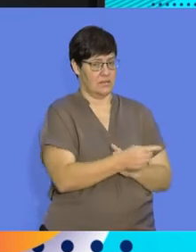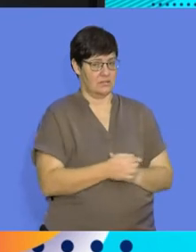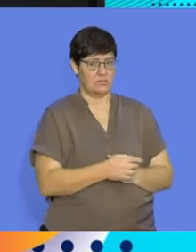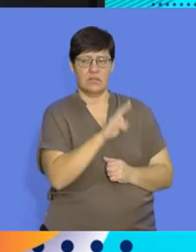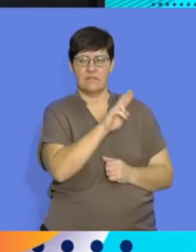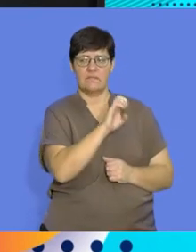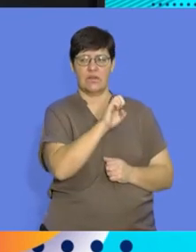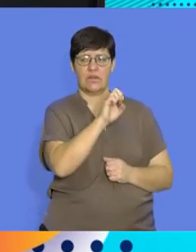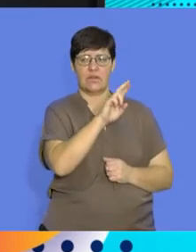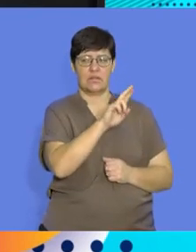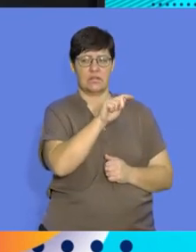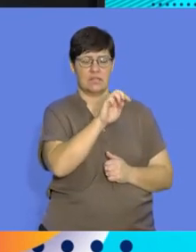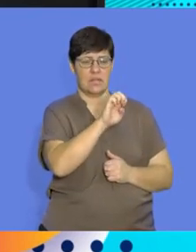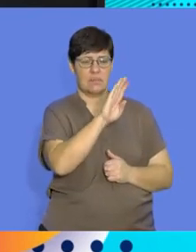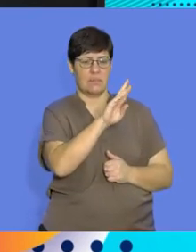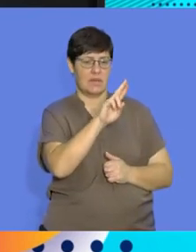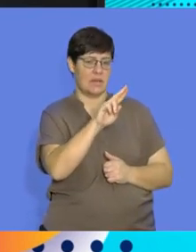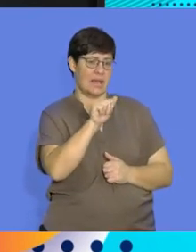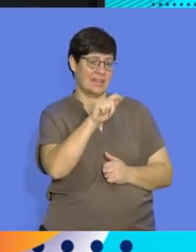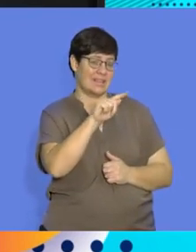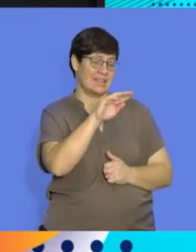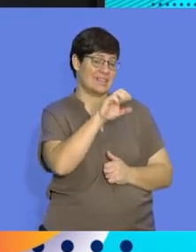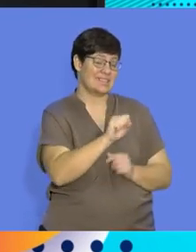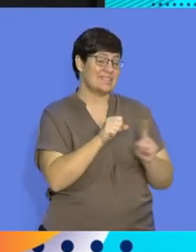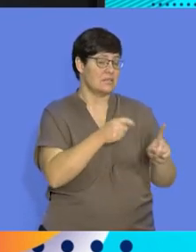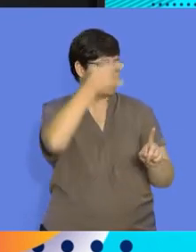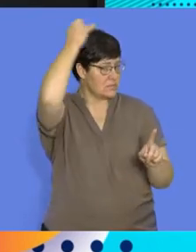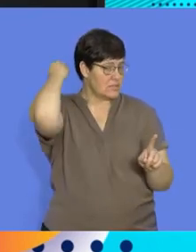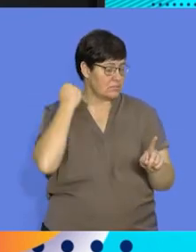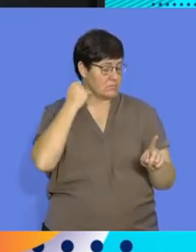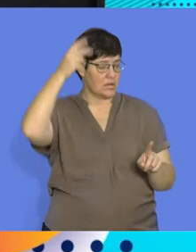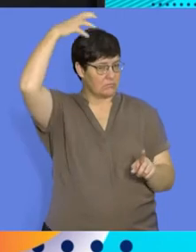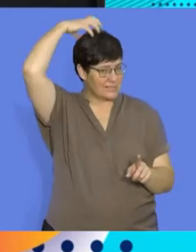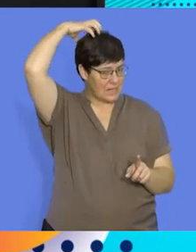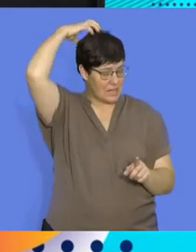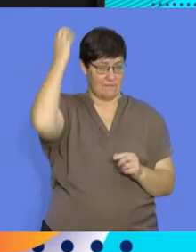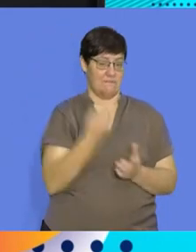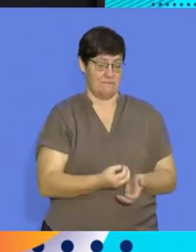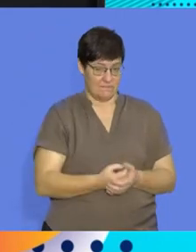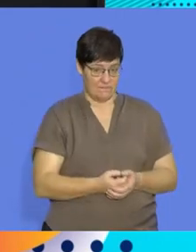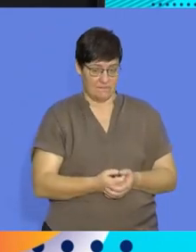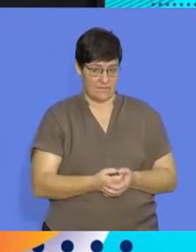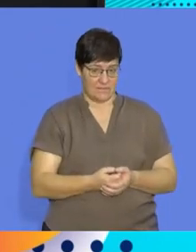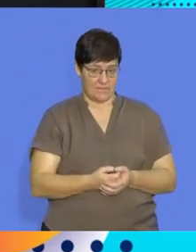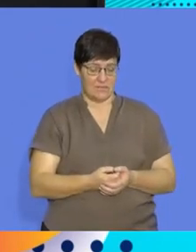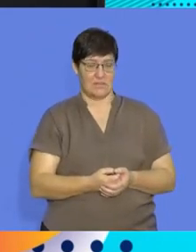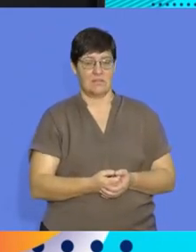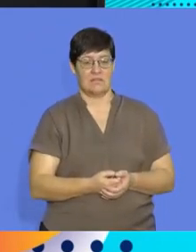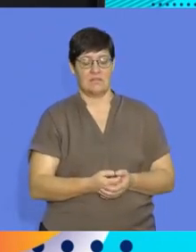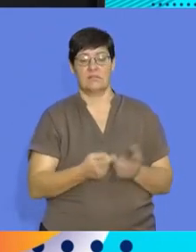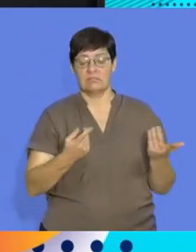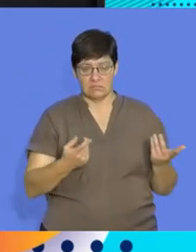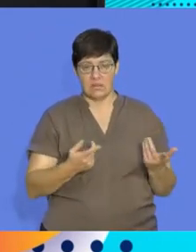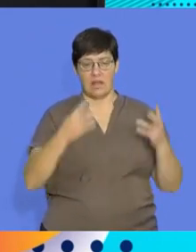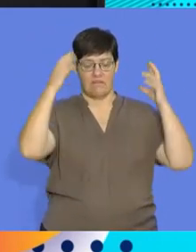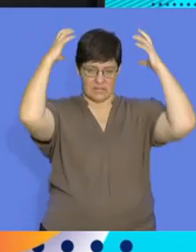vertebrates? Remember that when we refer to vertebrates, refer to organisms or individuals that have a skeleton, which